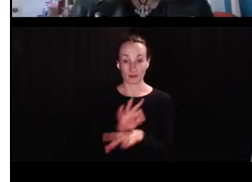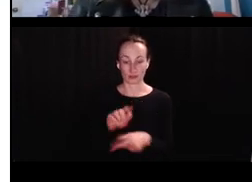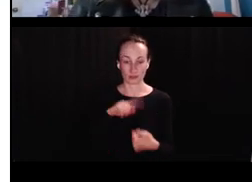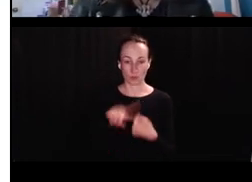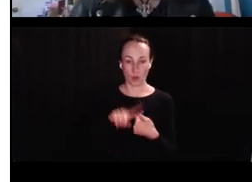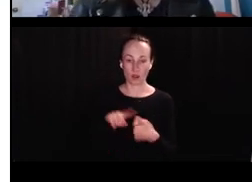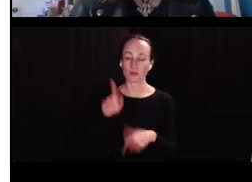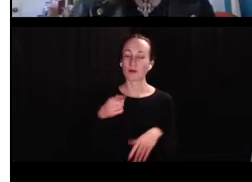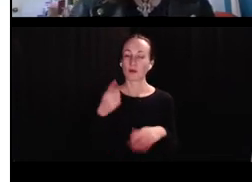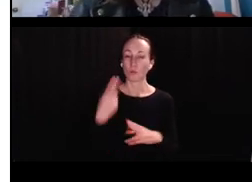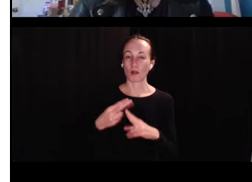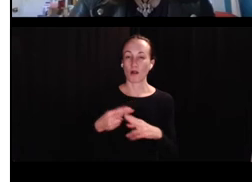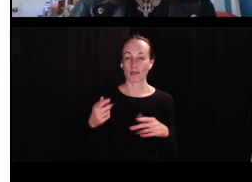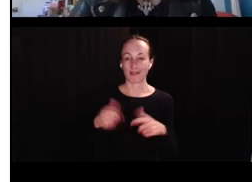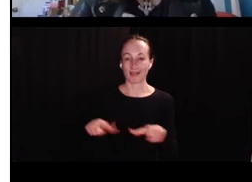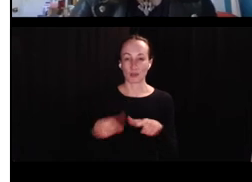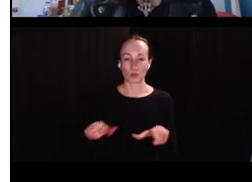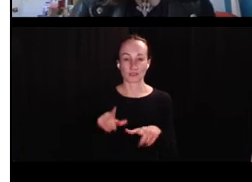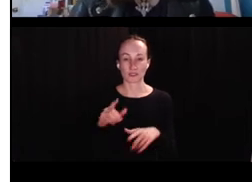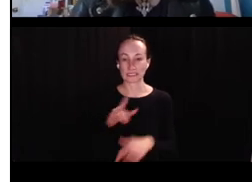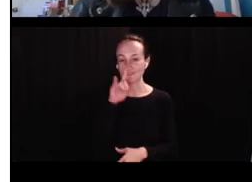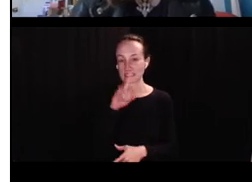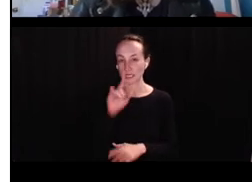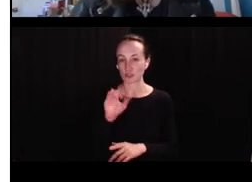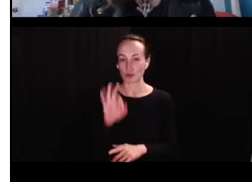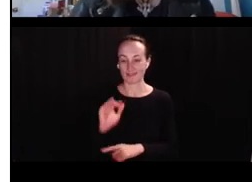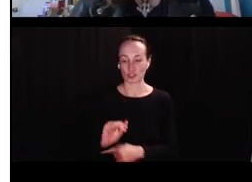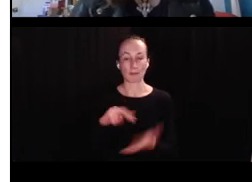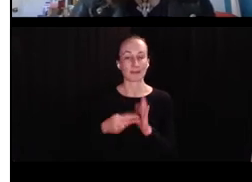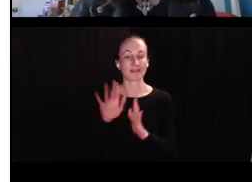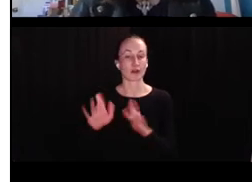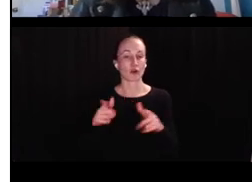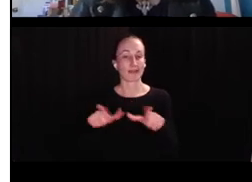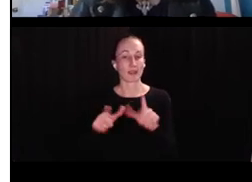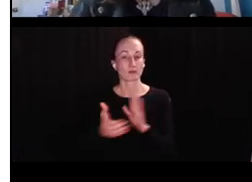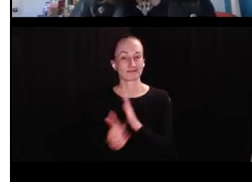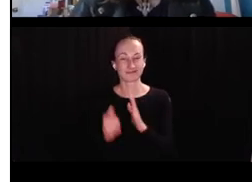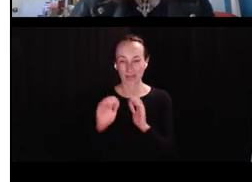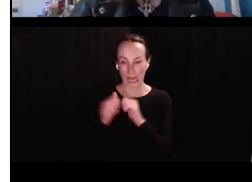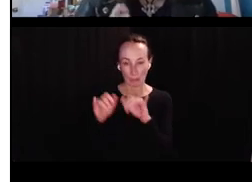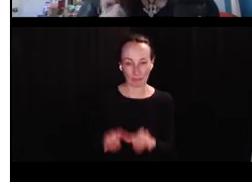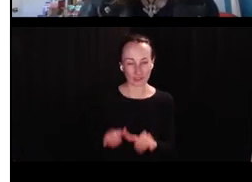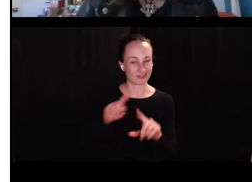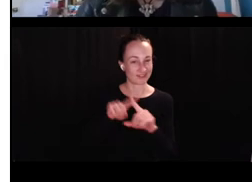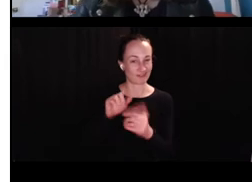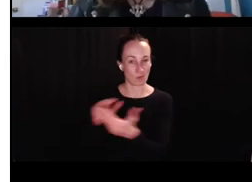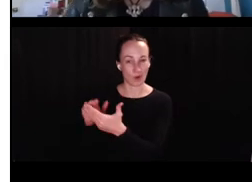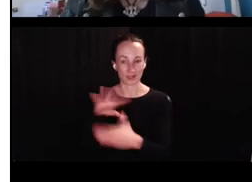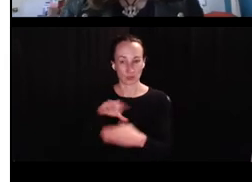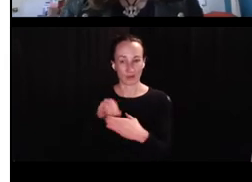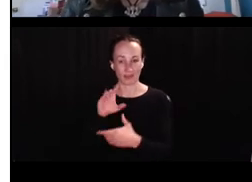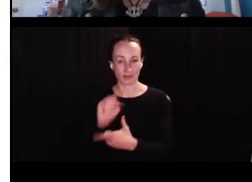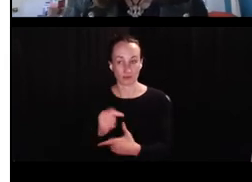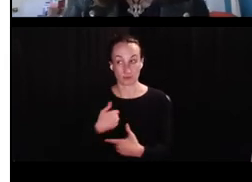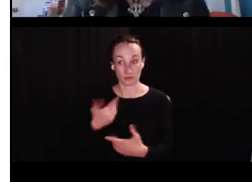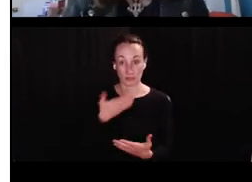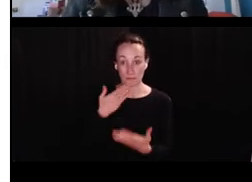three different functions. First, the linguistic sophistication of the child. Um, and so this is measured in so many ways in the